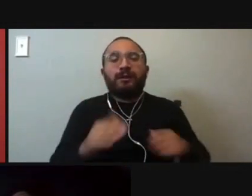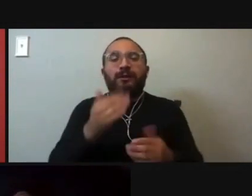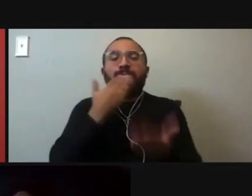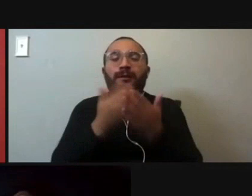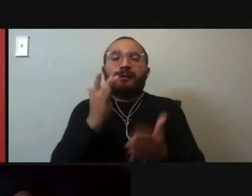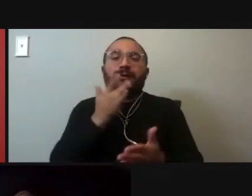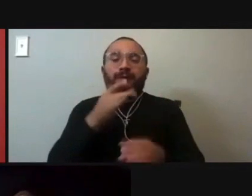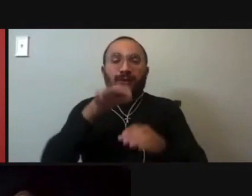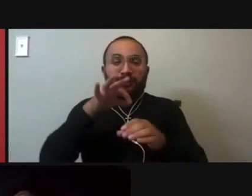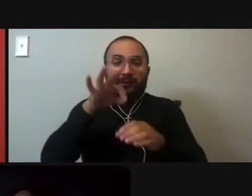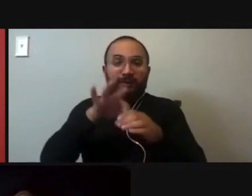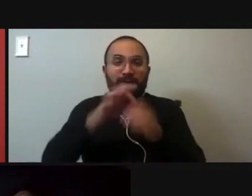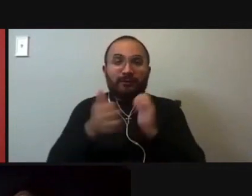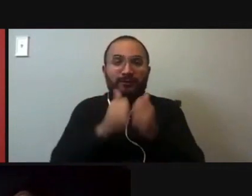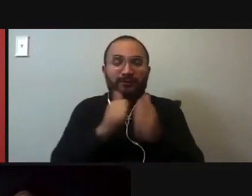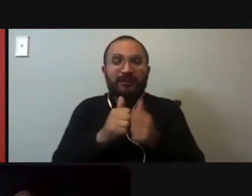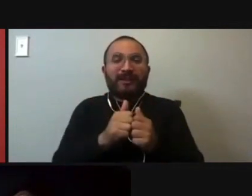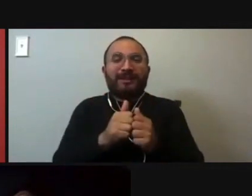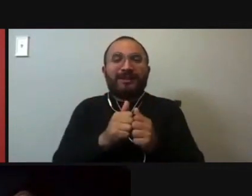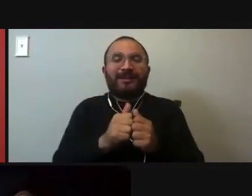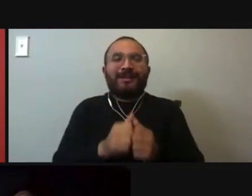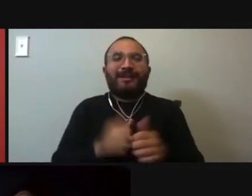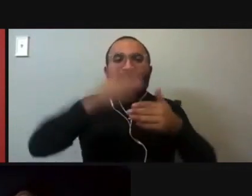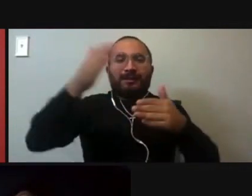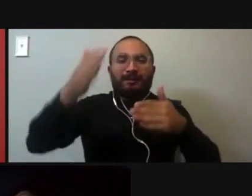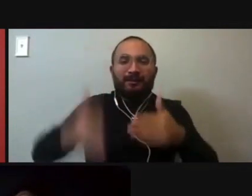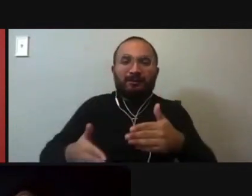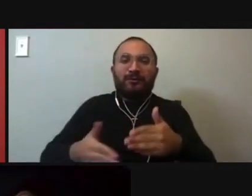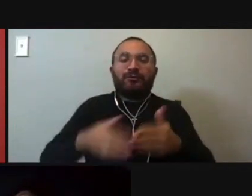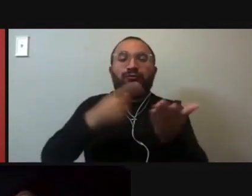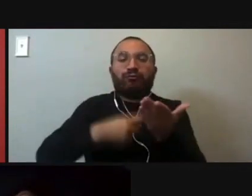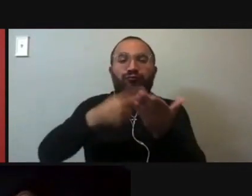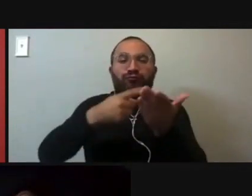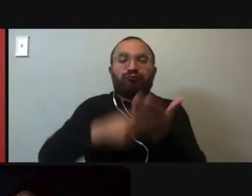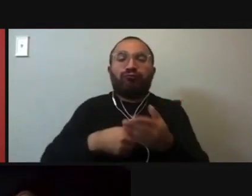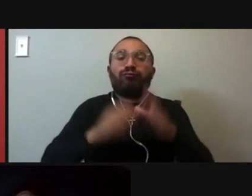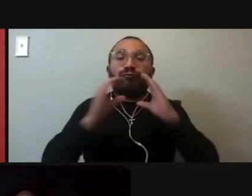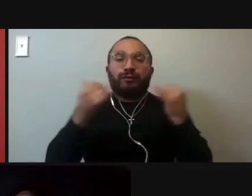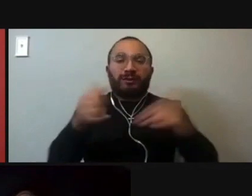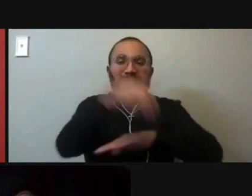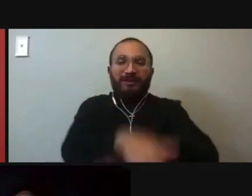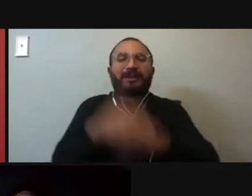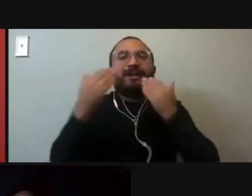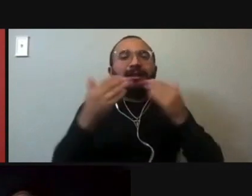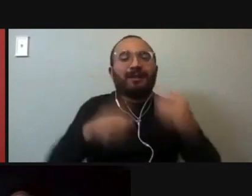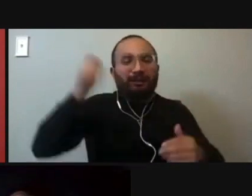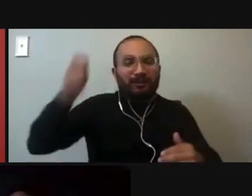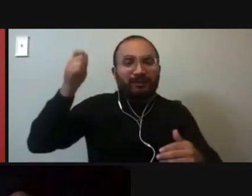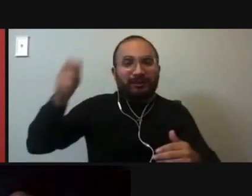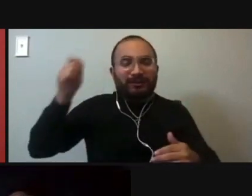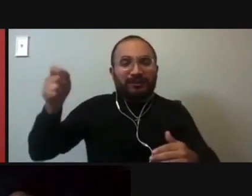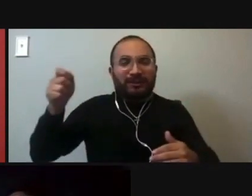All right. So this concludes our event for tonight. Thank you again to Judge Meacham, Justice